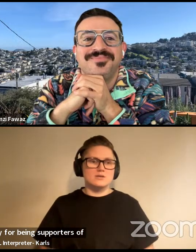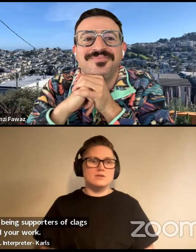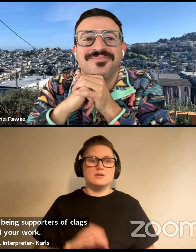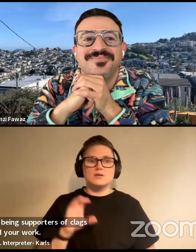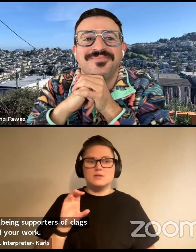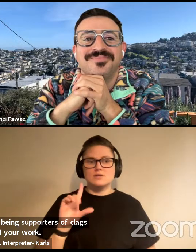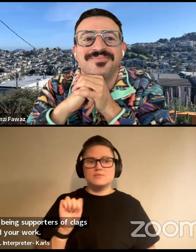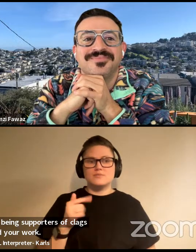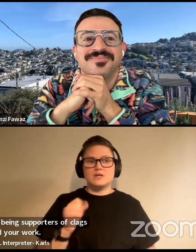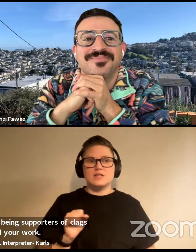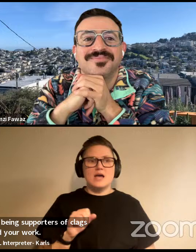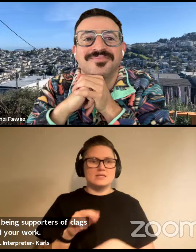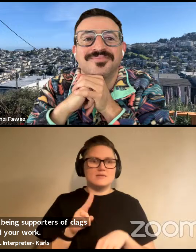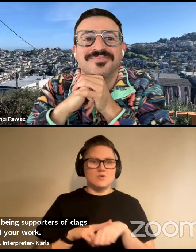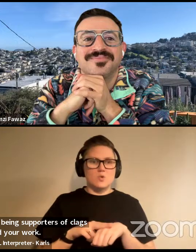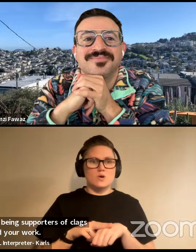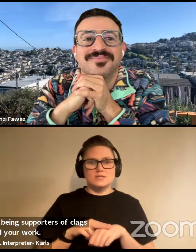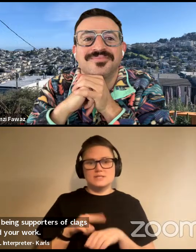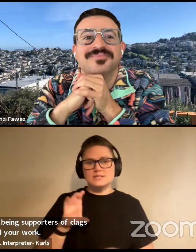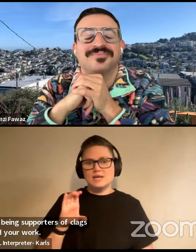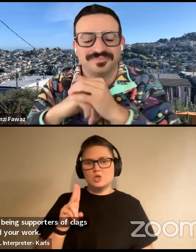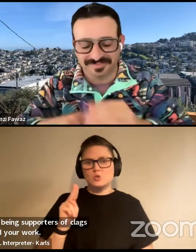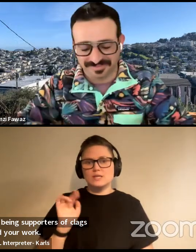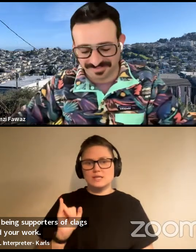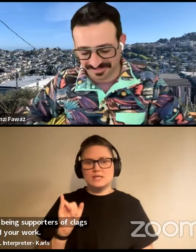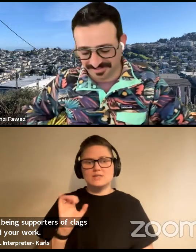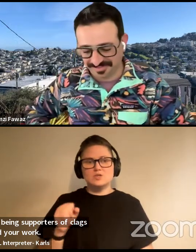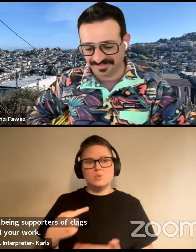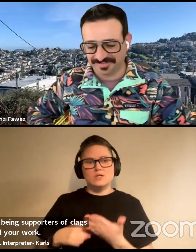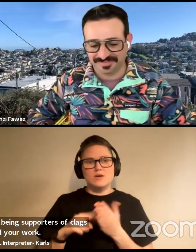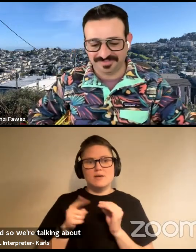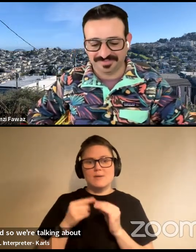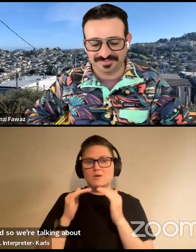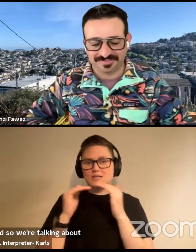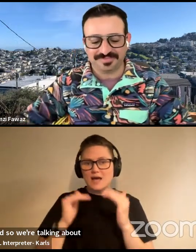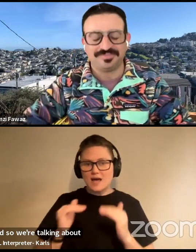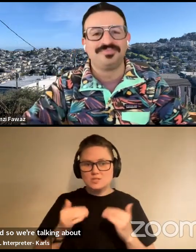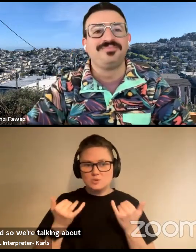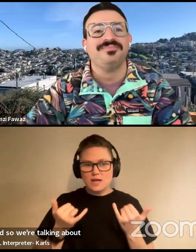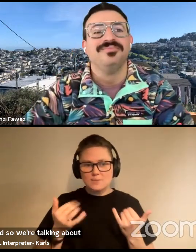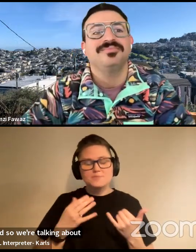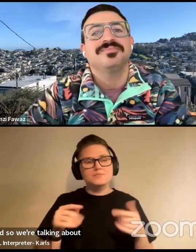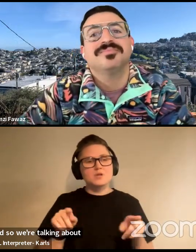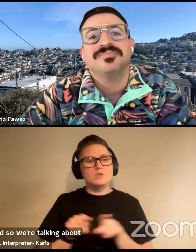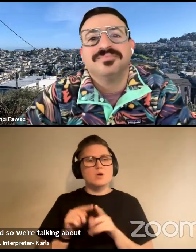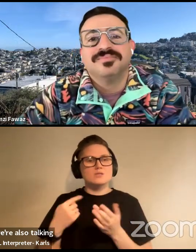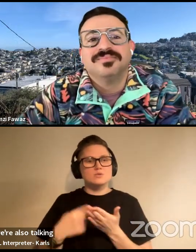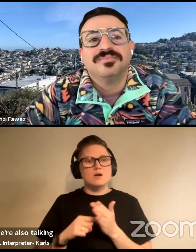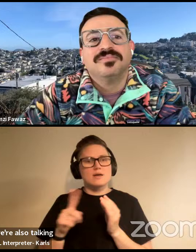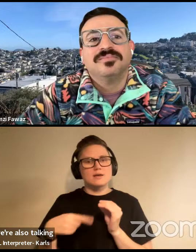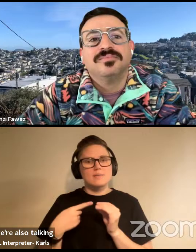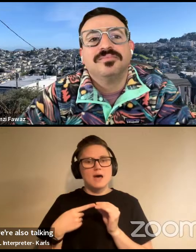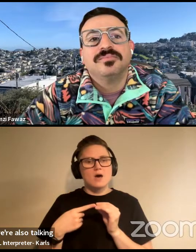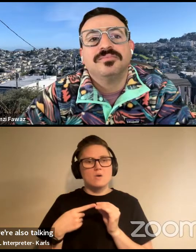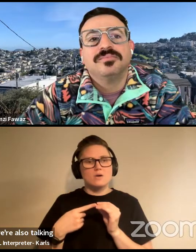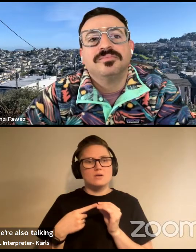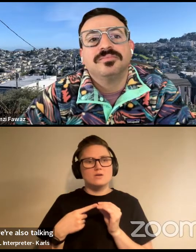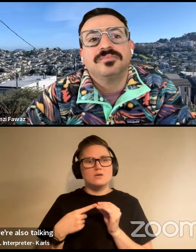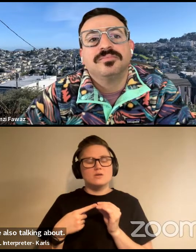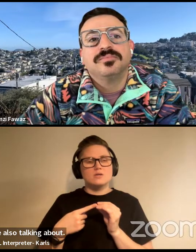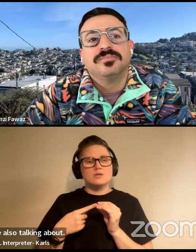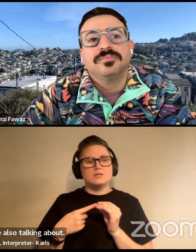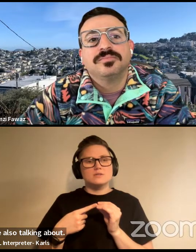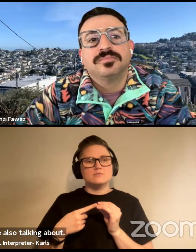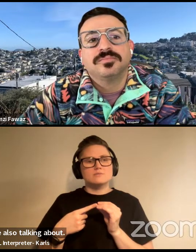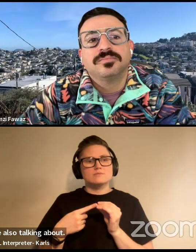Clags of course is at CUNY. And so we're talking about class today. And, and we're also talking about a sort